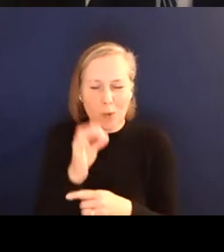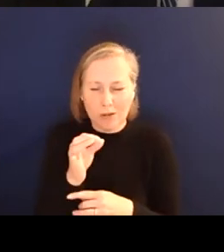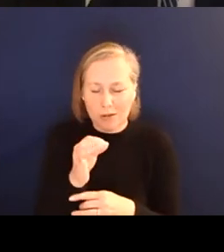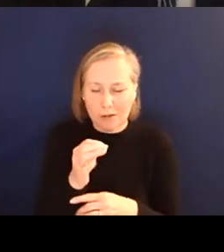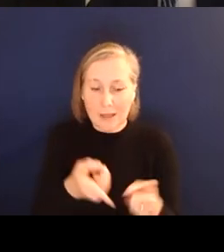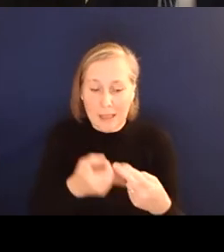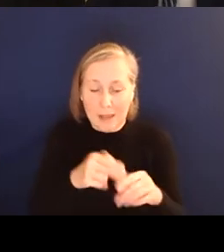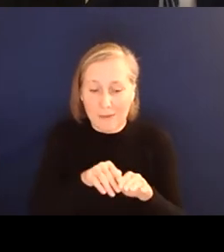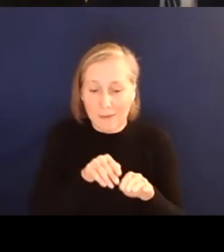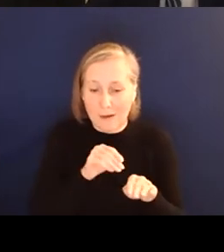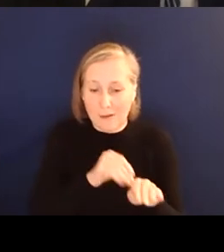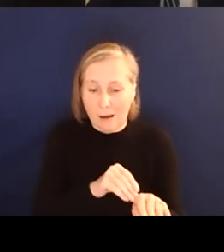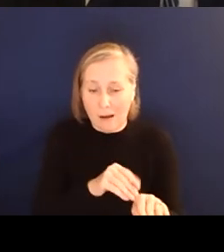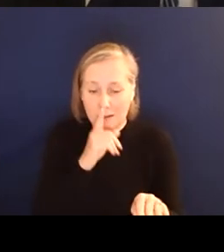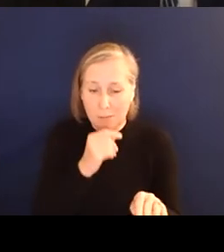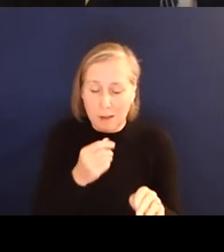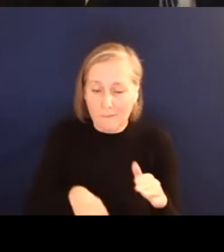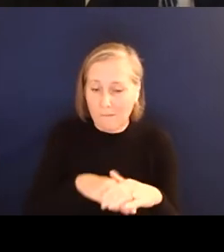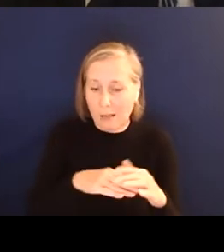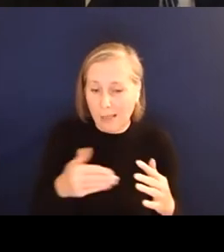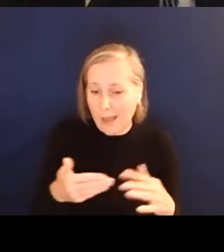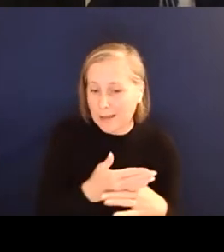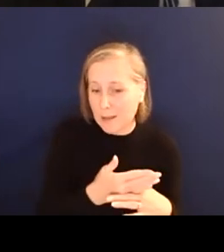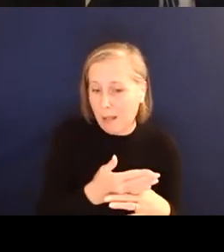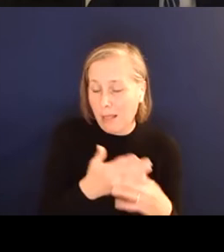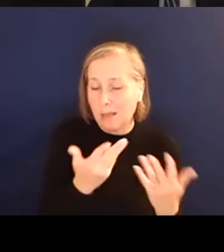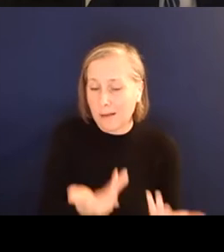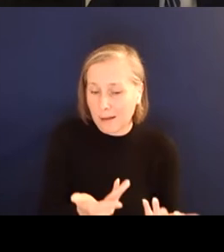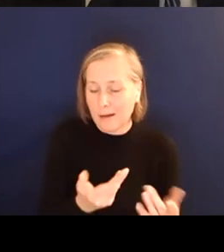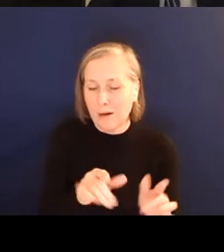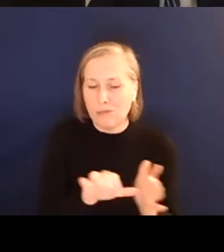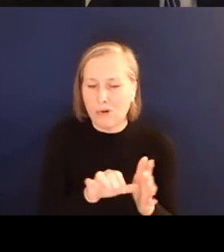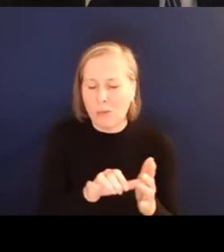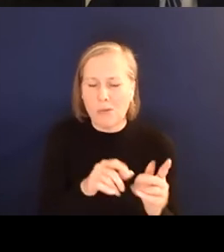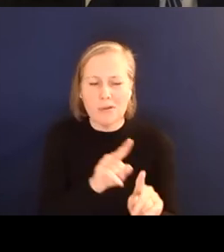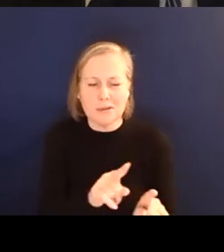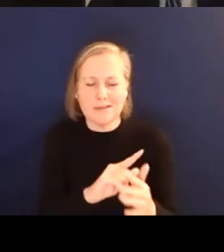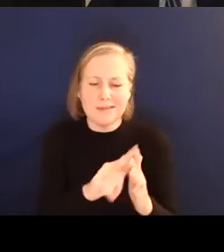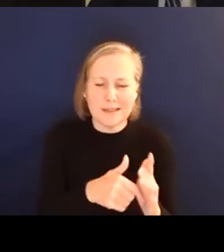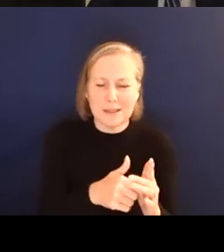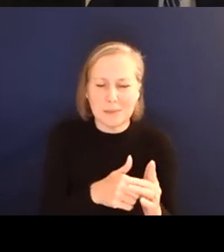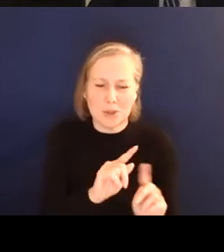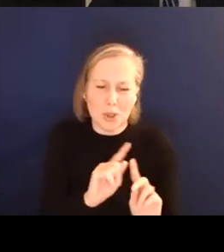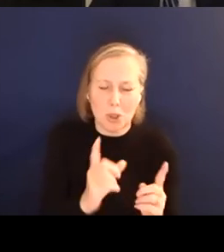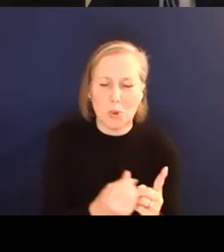or not. And that would lead you to some problems related for the disability community.